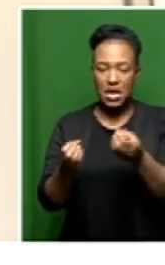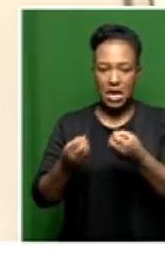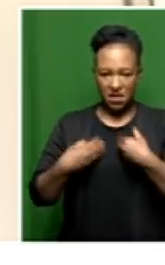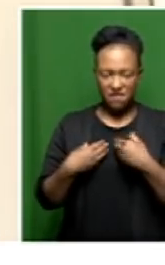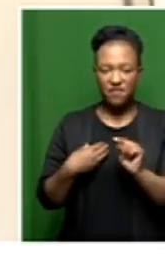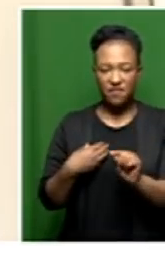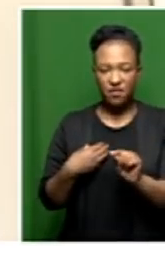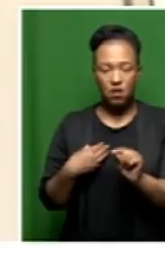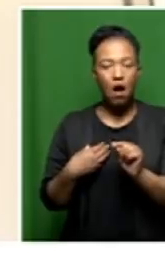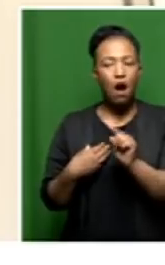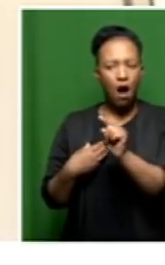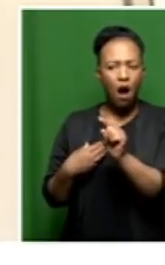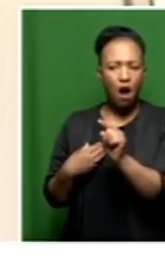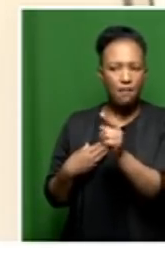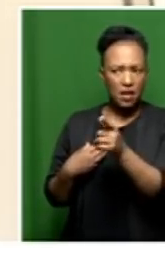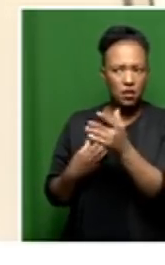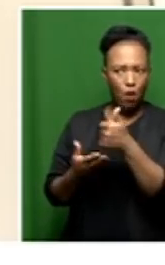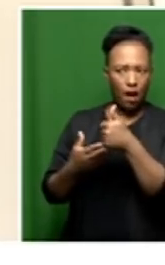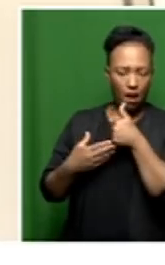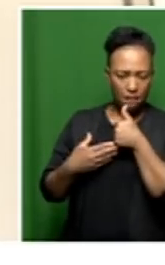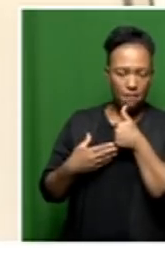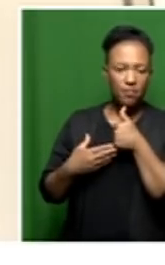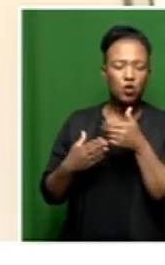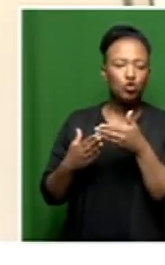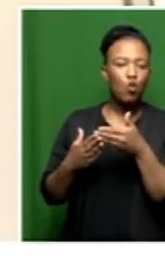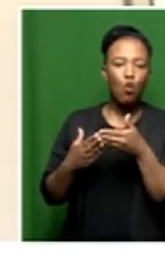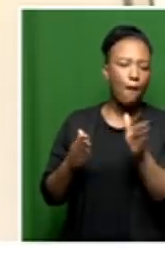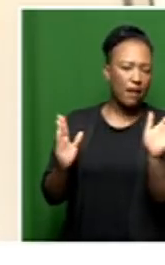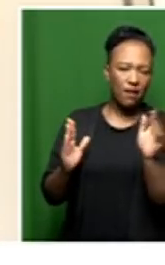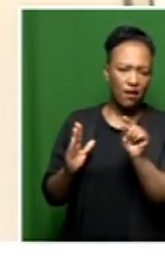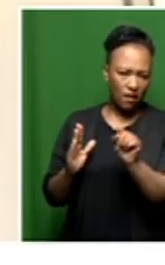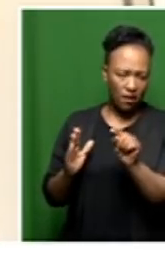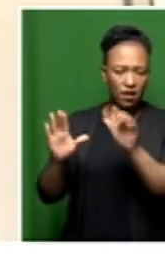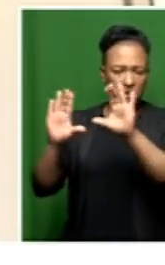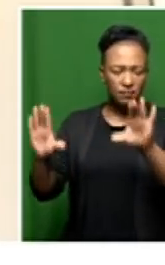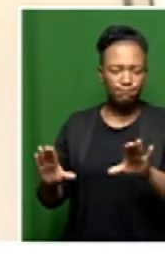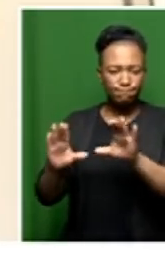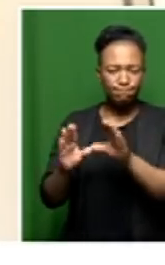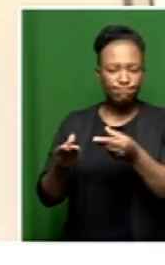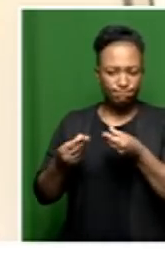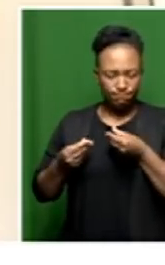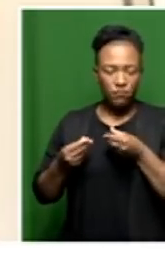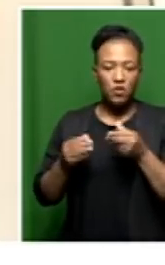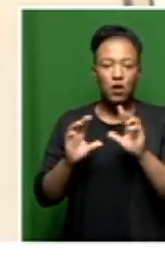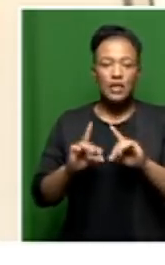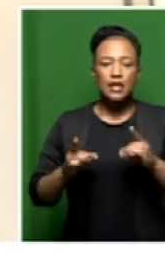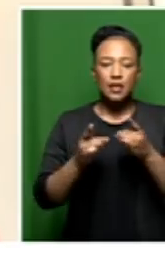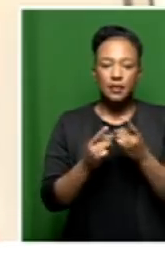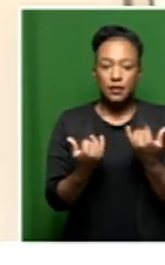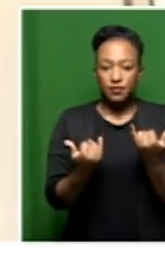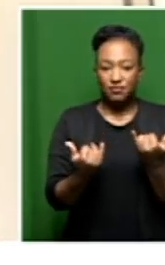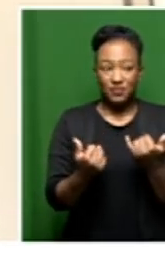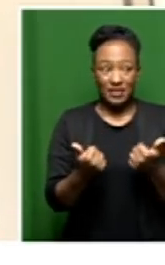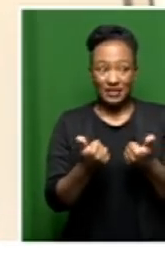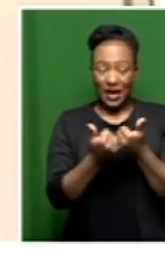understanding that they would assist us to unnerve that. And by the way, as a department right now, because of these challenges that